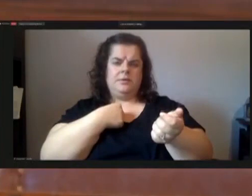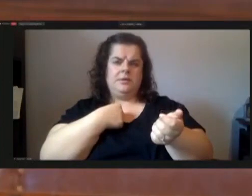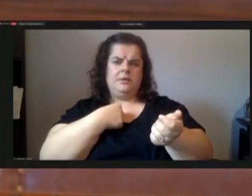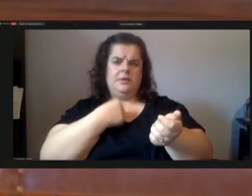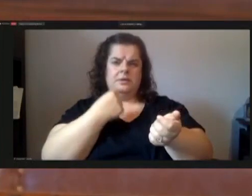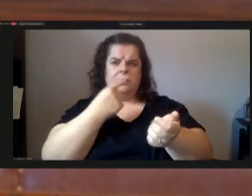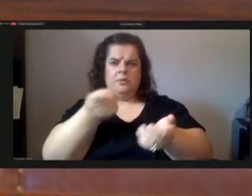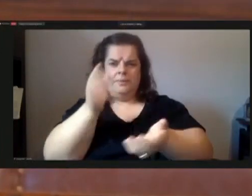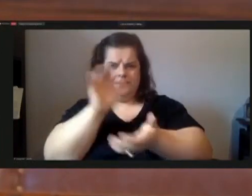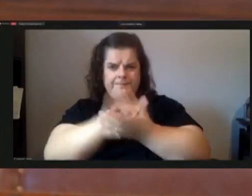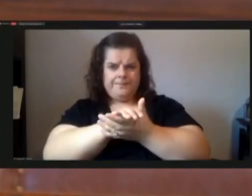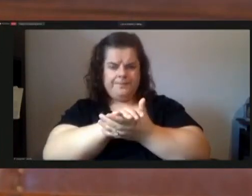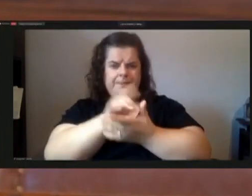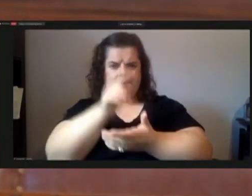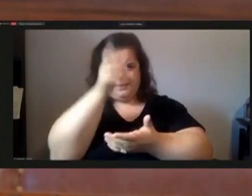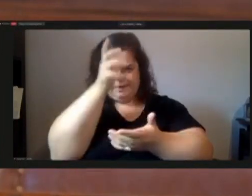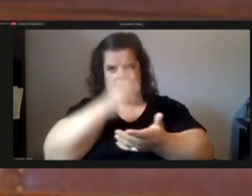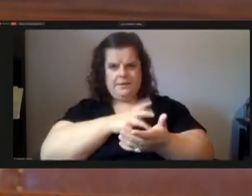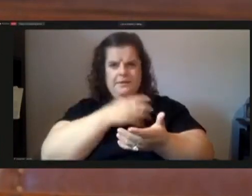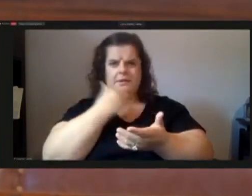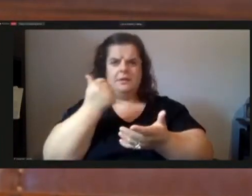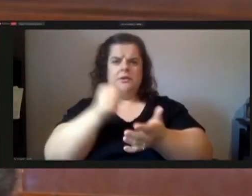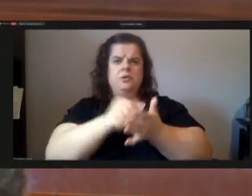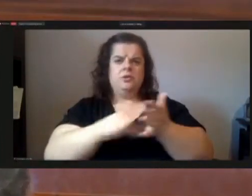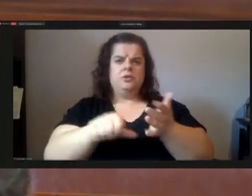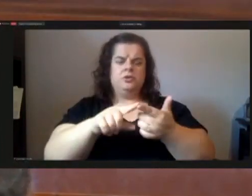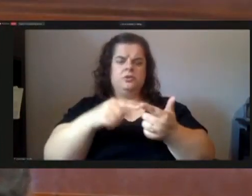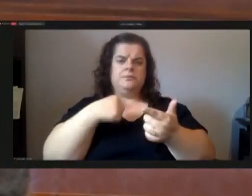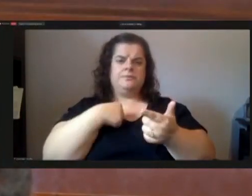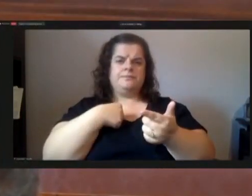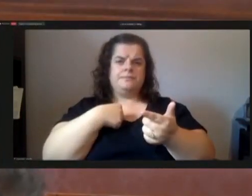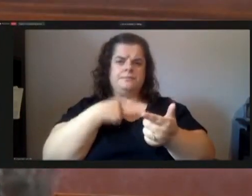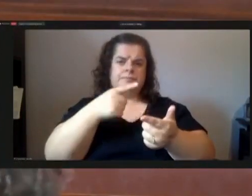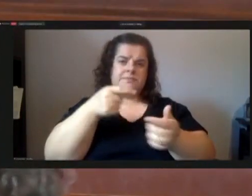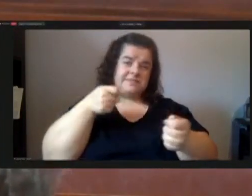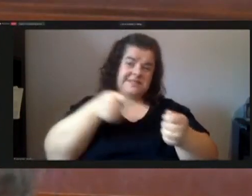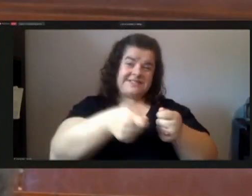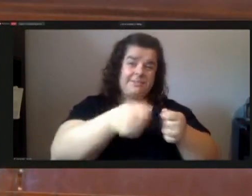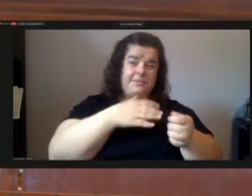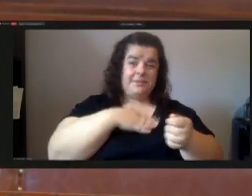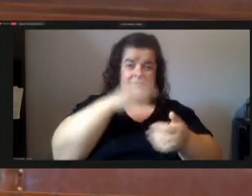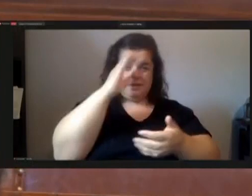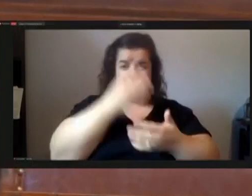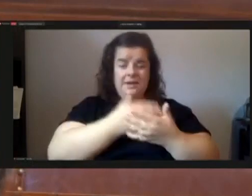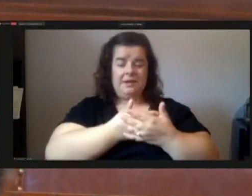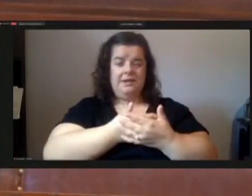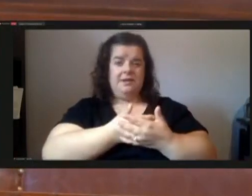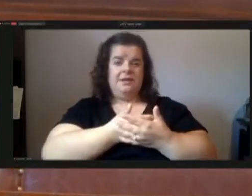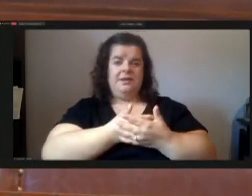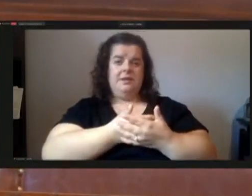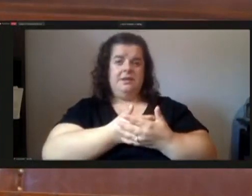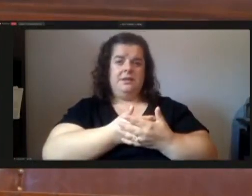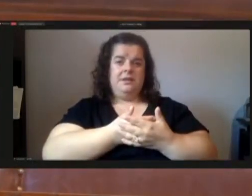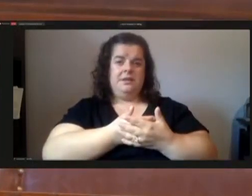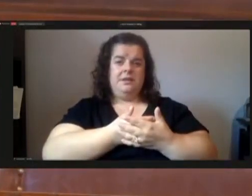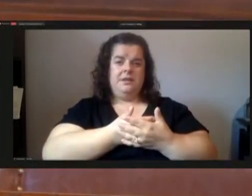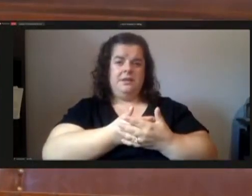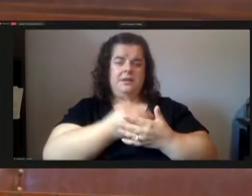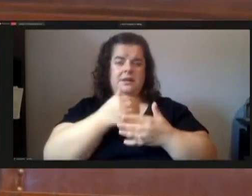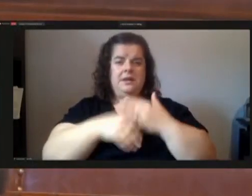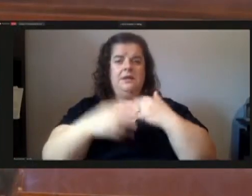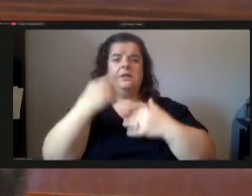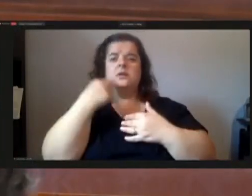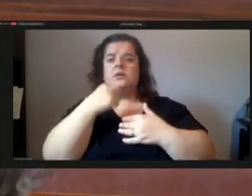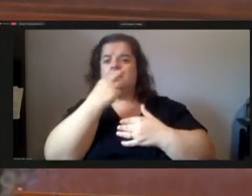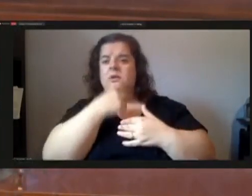this man was a better surgeon to me but when he stabbed my son my son said he stabbed me it was in the restaurant a whole lot